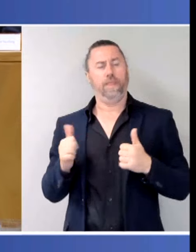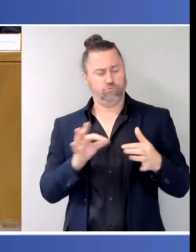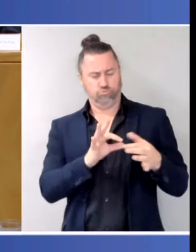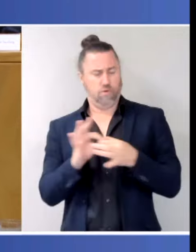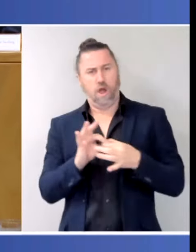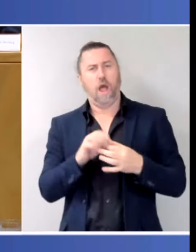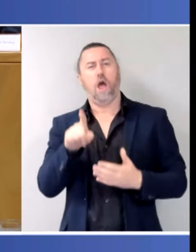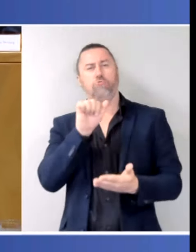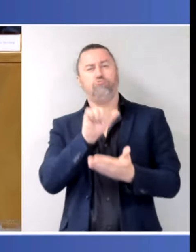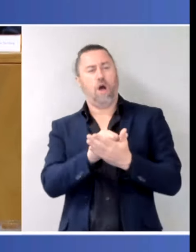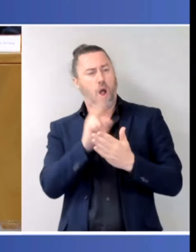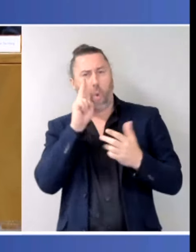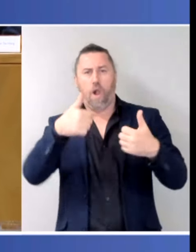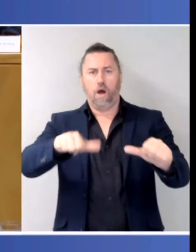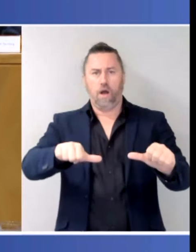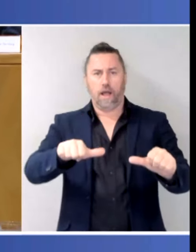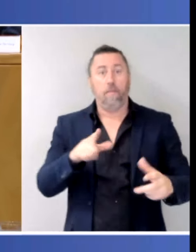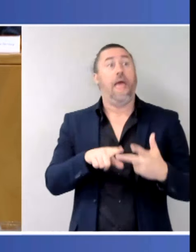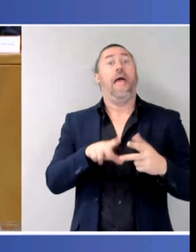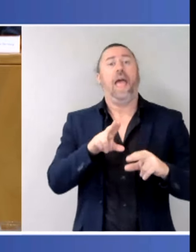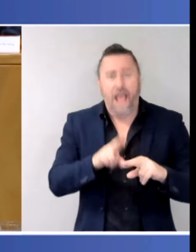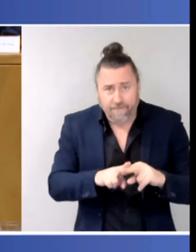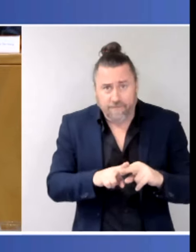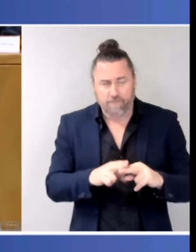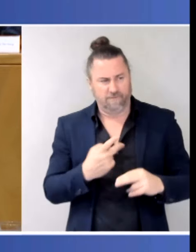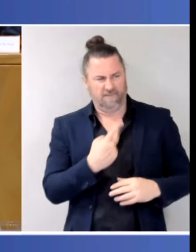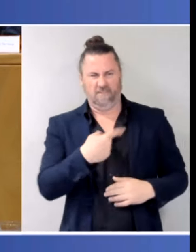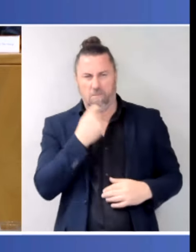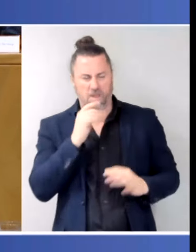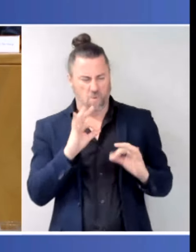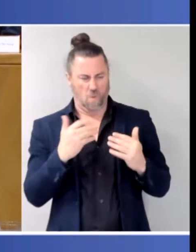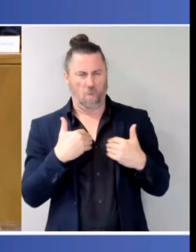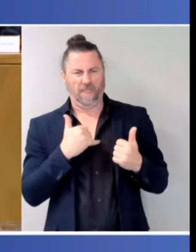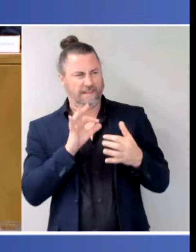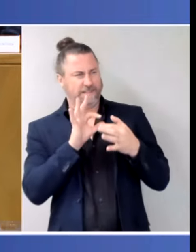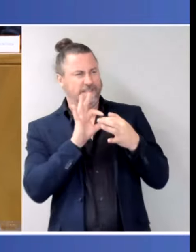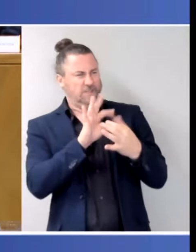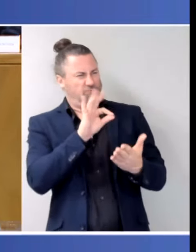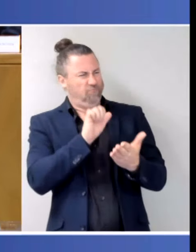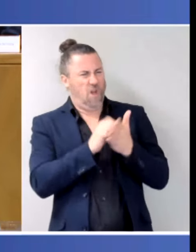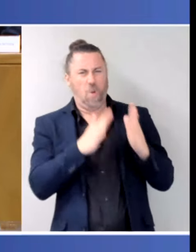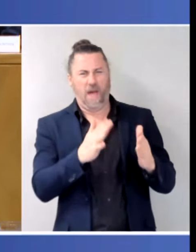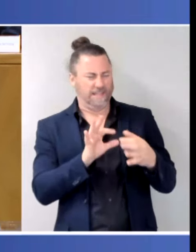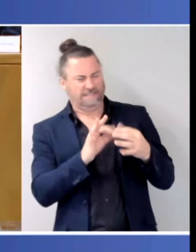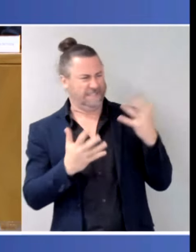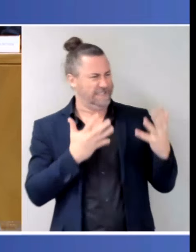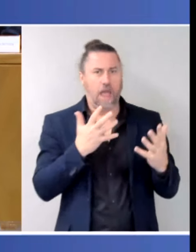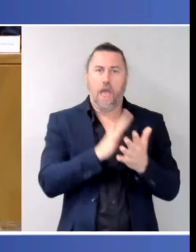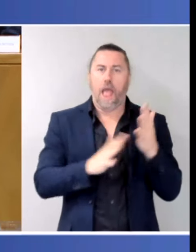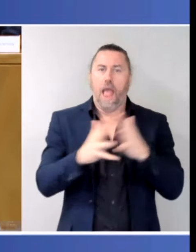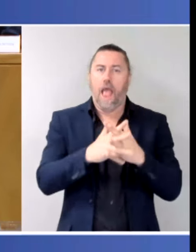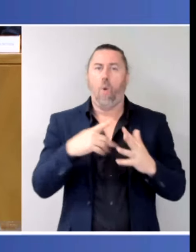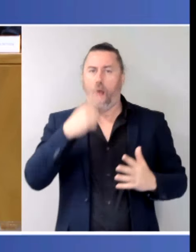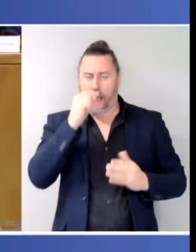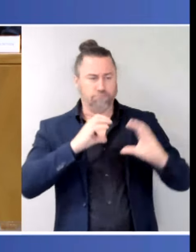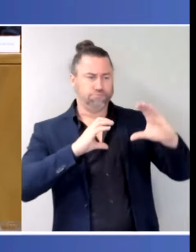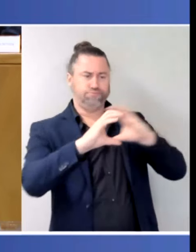do when they're not good, healthy relationships. So, it's about making sure that we are tackling the really hard end of the system, which is where